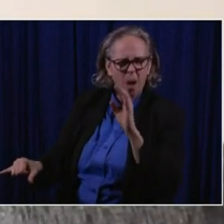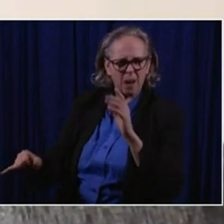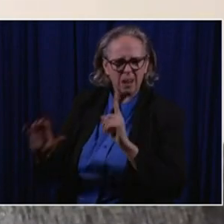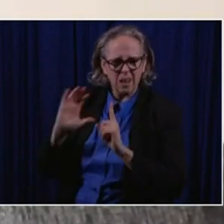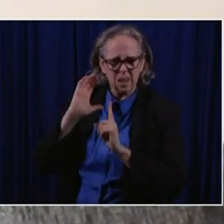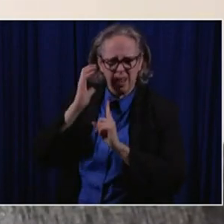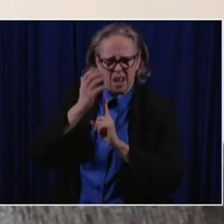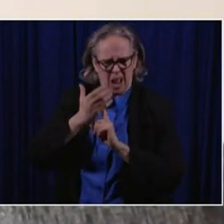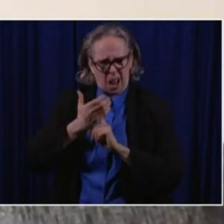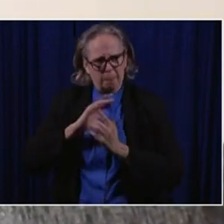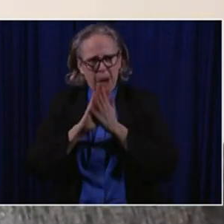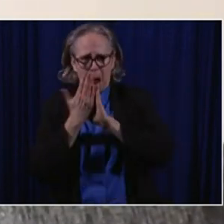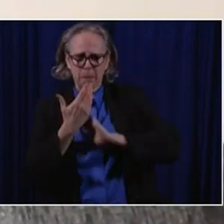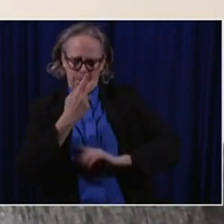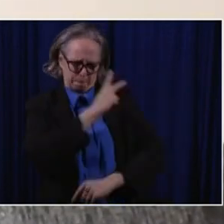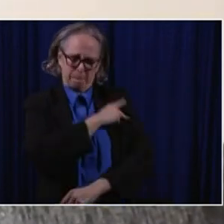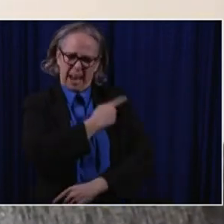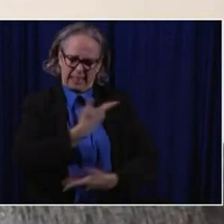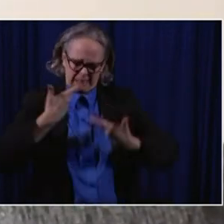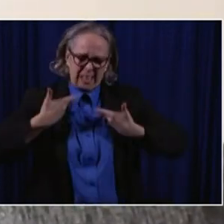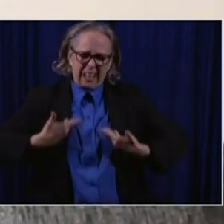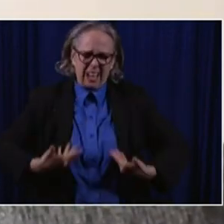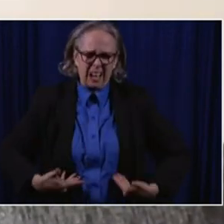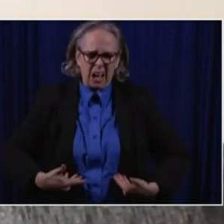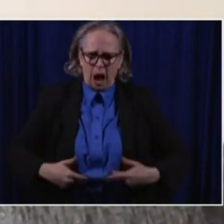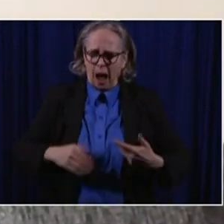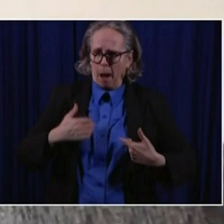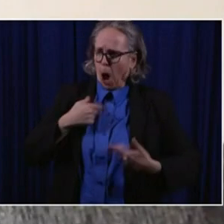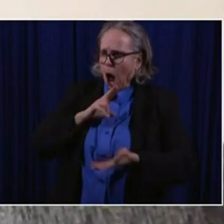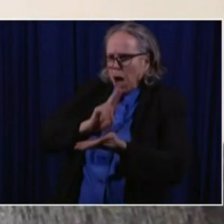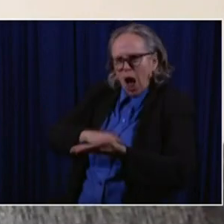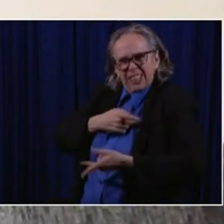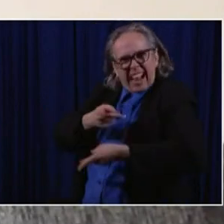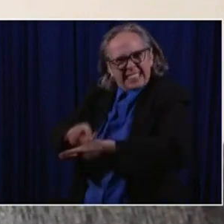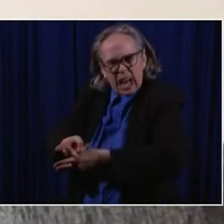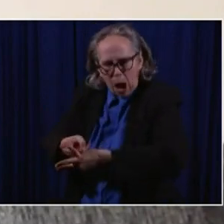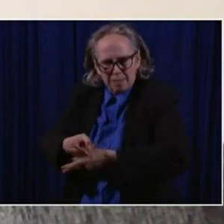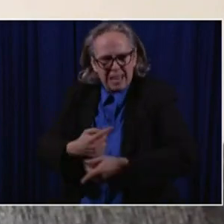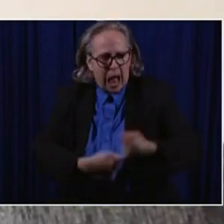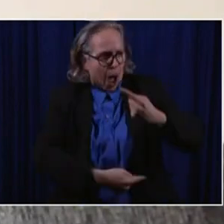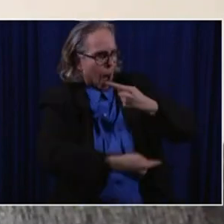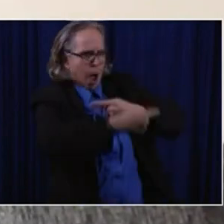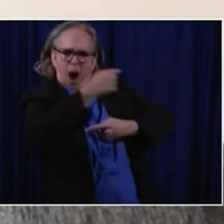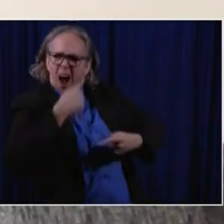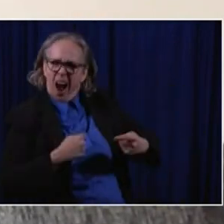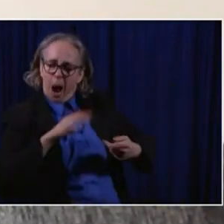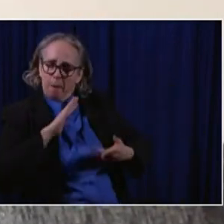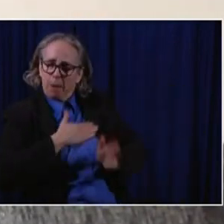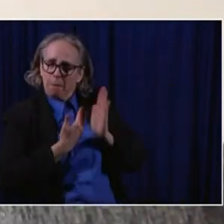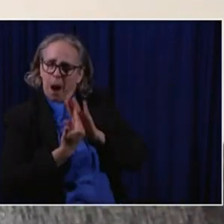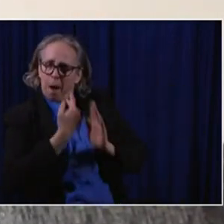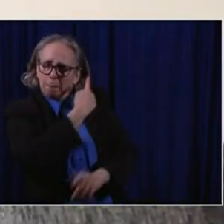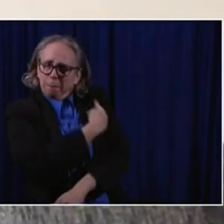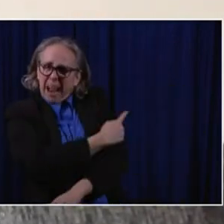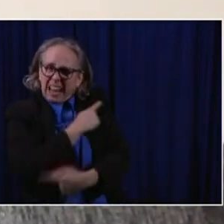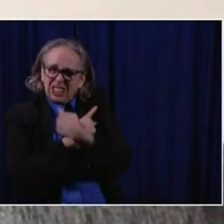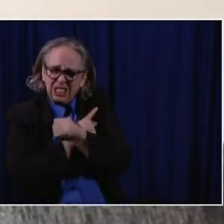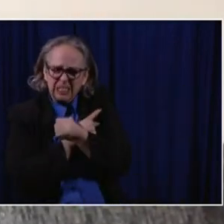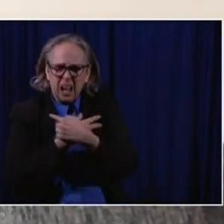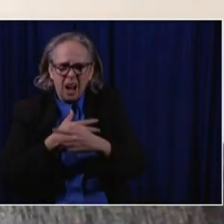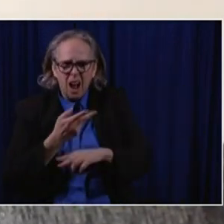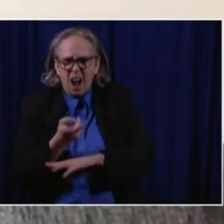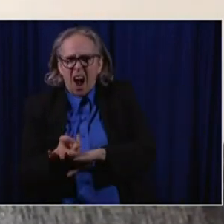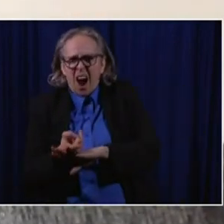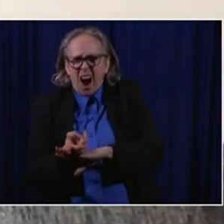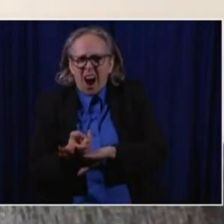both sides. I've cared for COVID patients. And then I've been there myself. It's hard to sit in a room that you can't